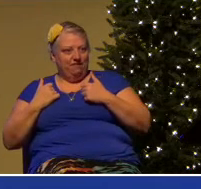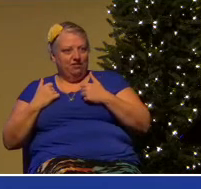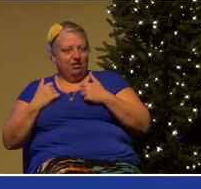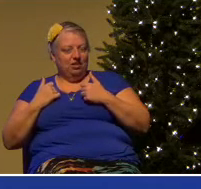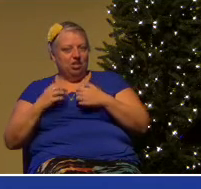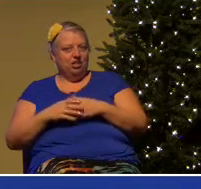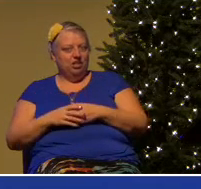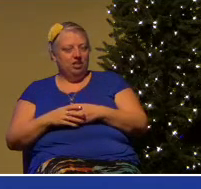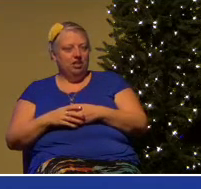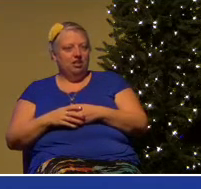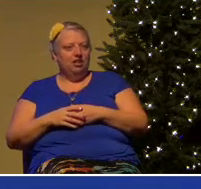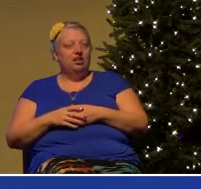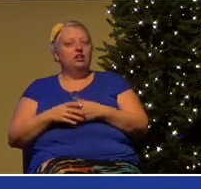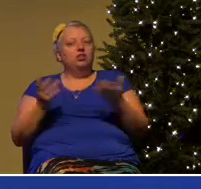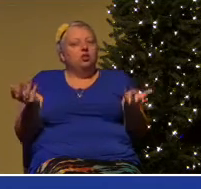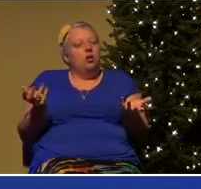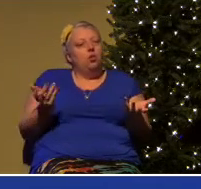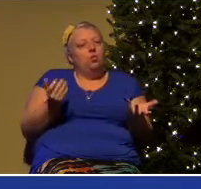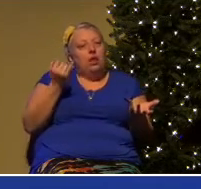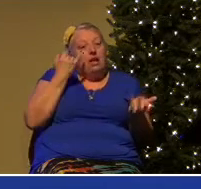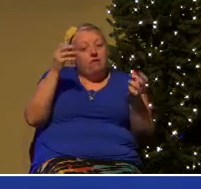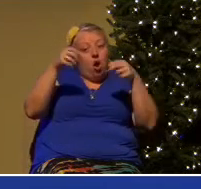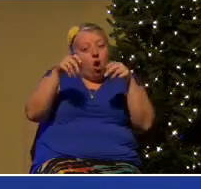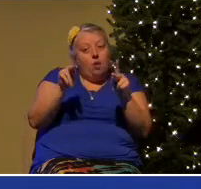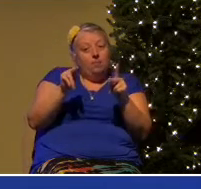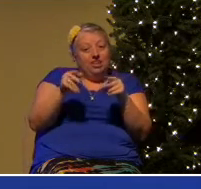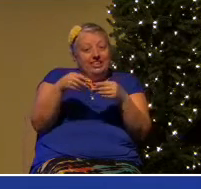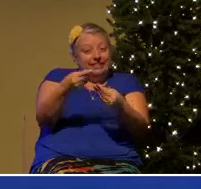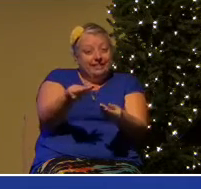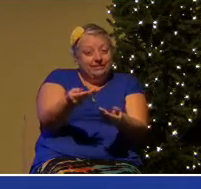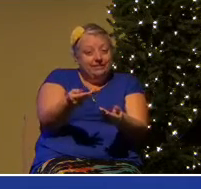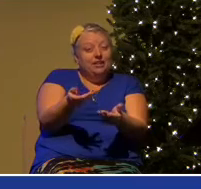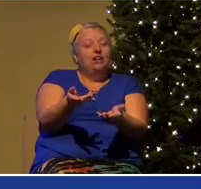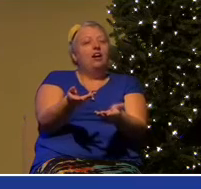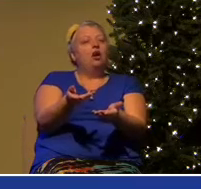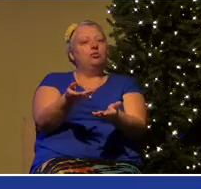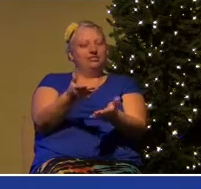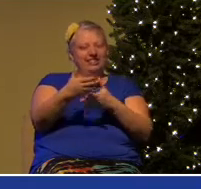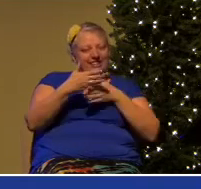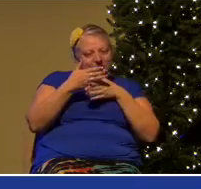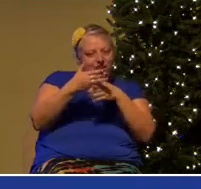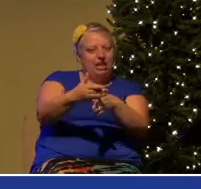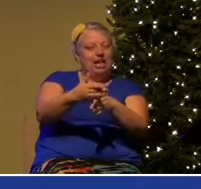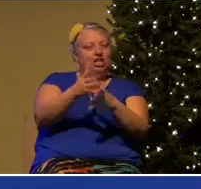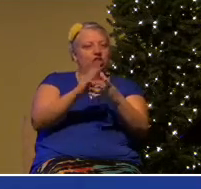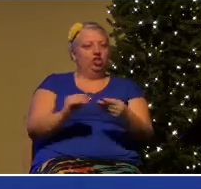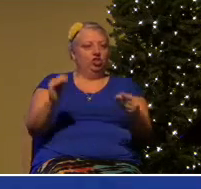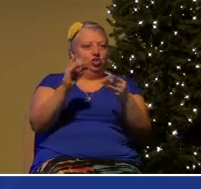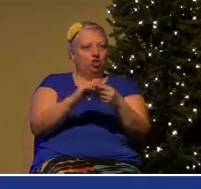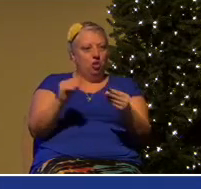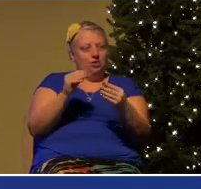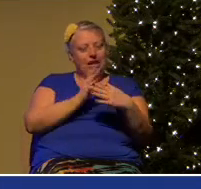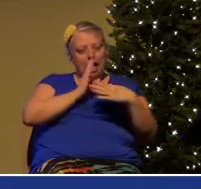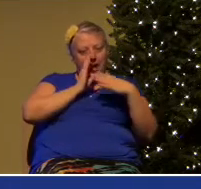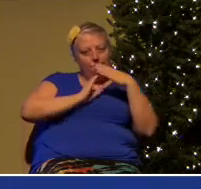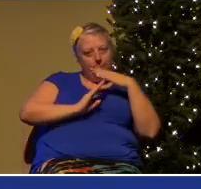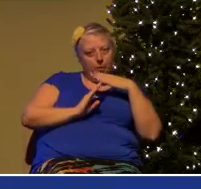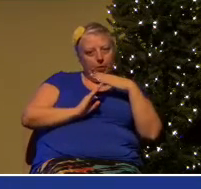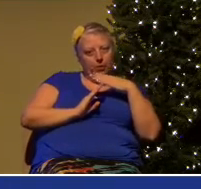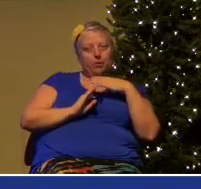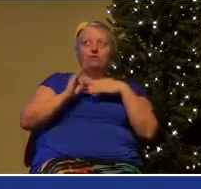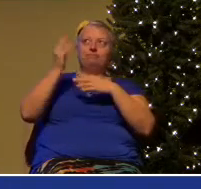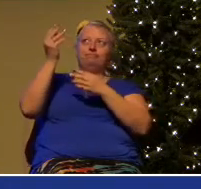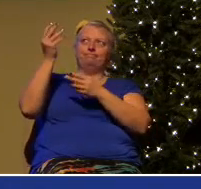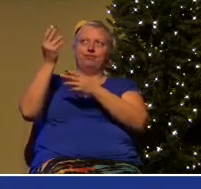and if the opportunity presents itself share those stories in humility and with power and authority and God's Holy